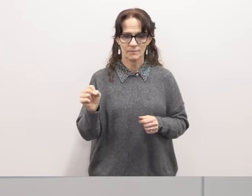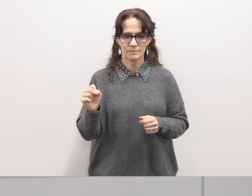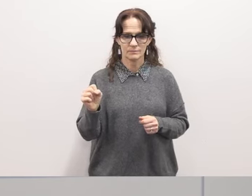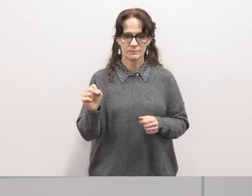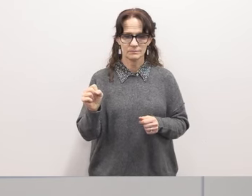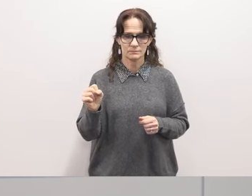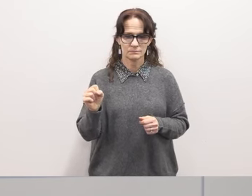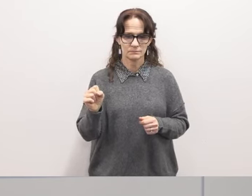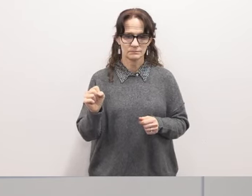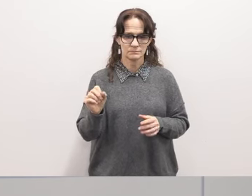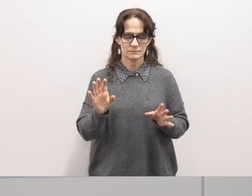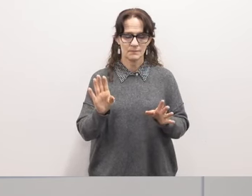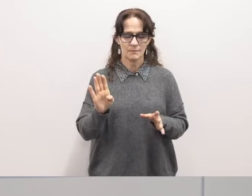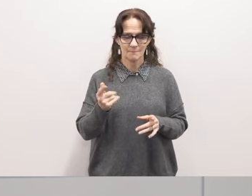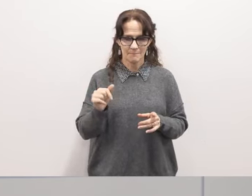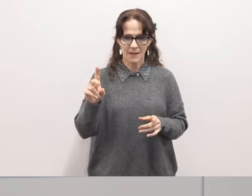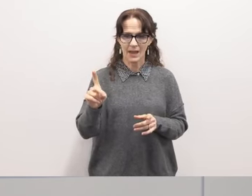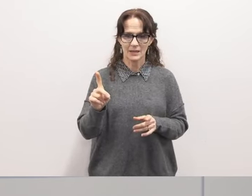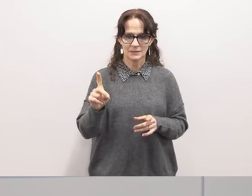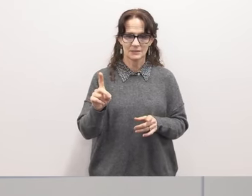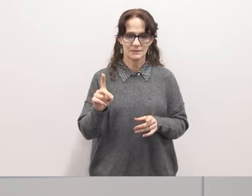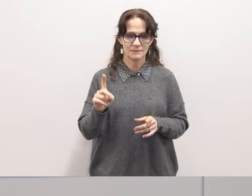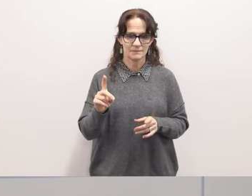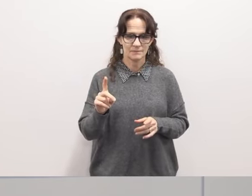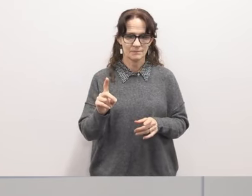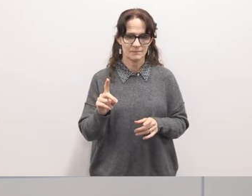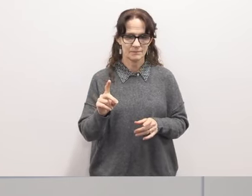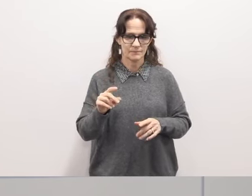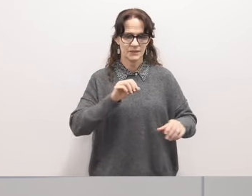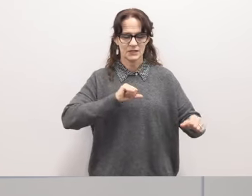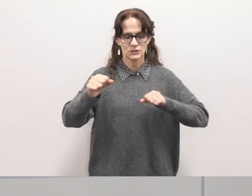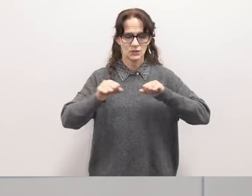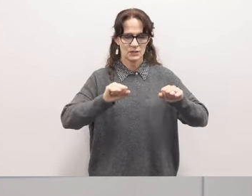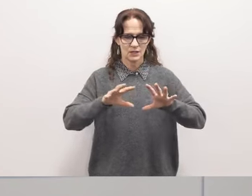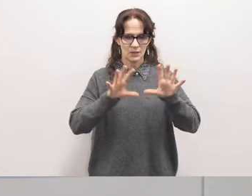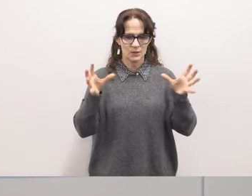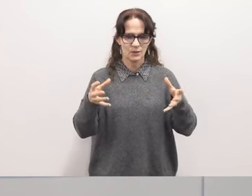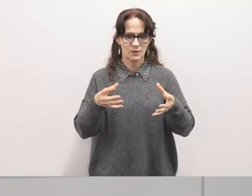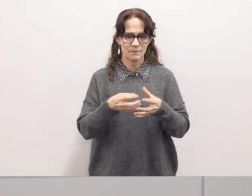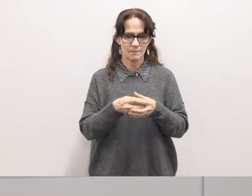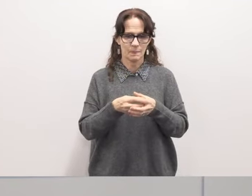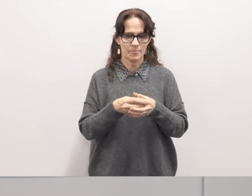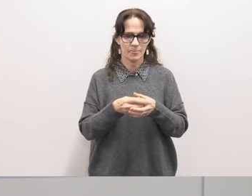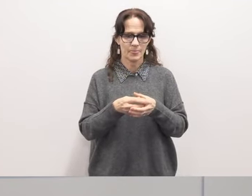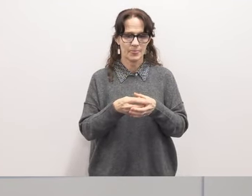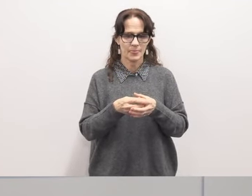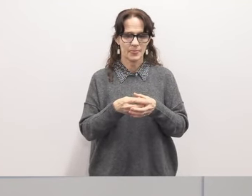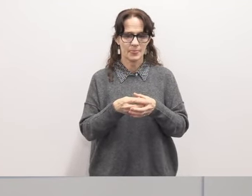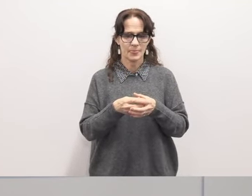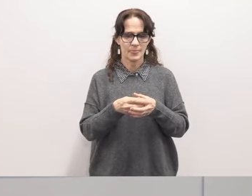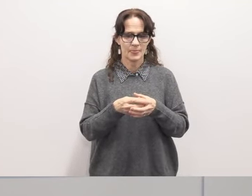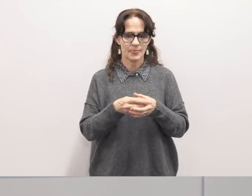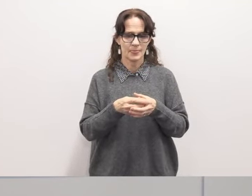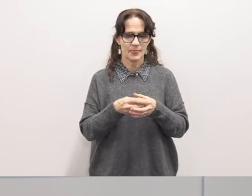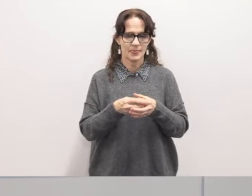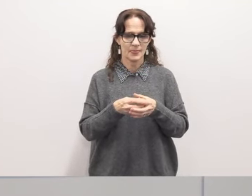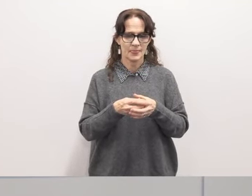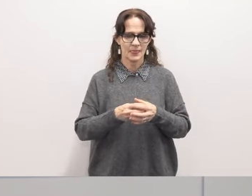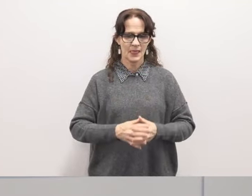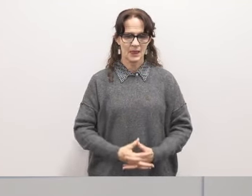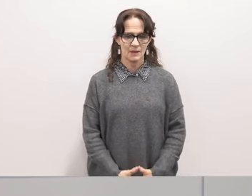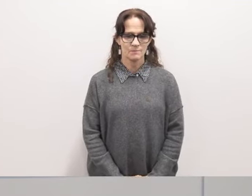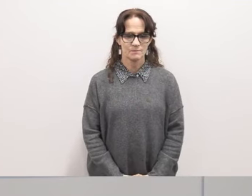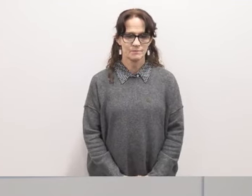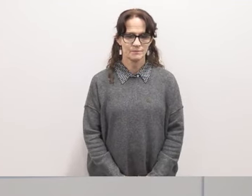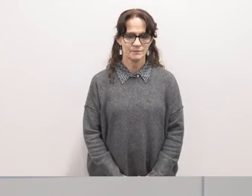uh band and uh and uh cheerleading group uh uh uh i'll tell you a